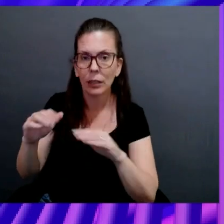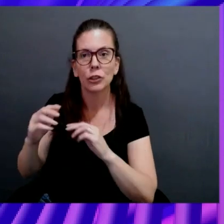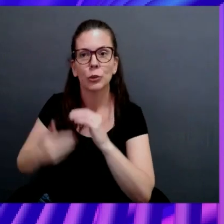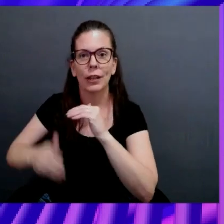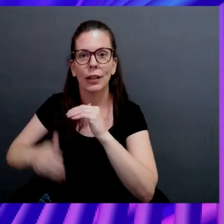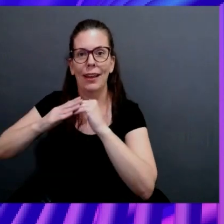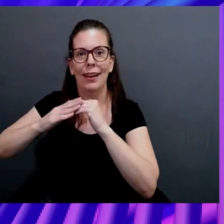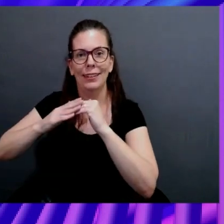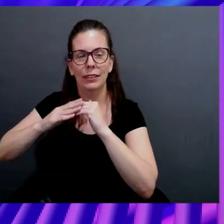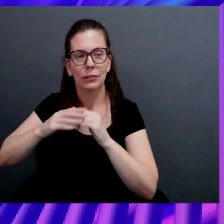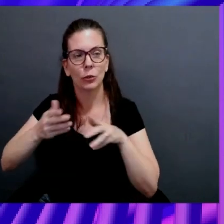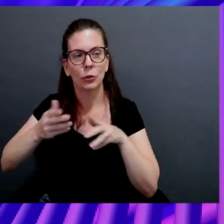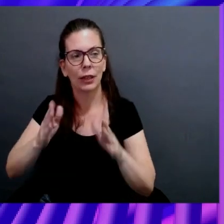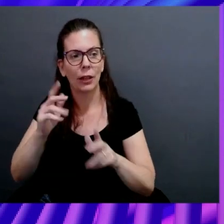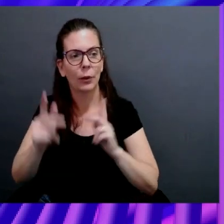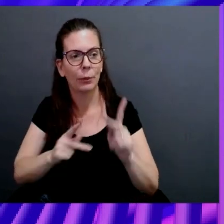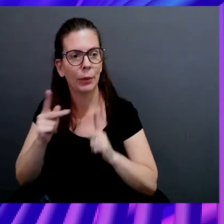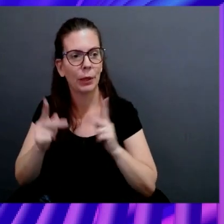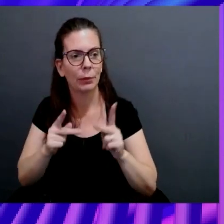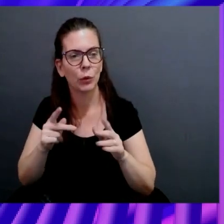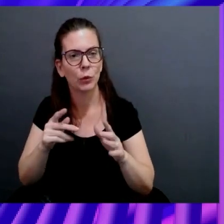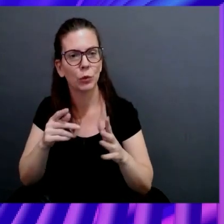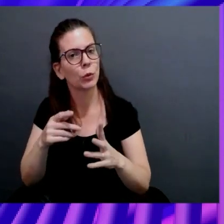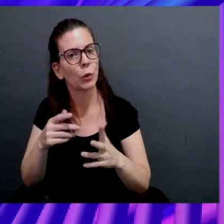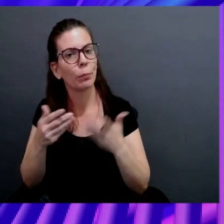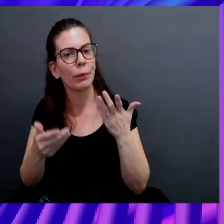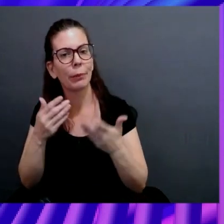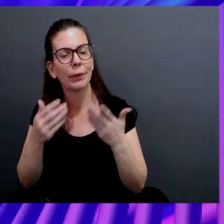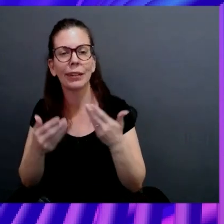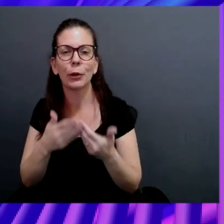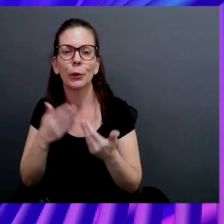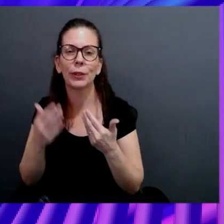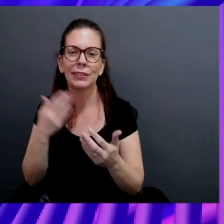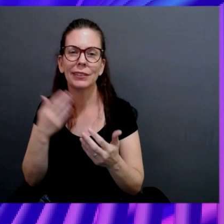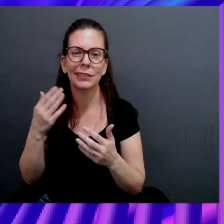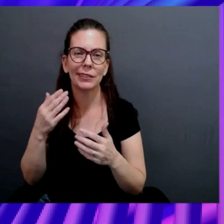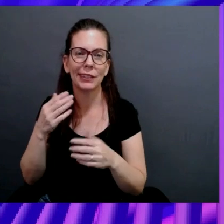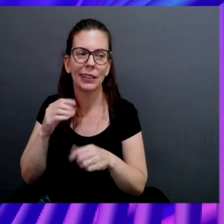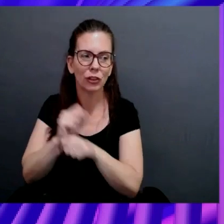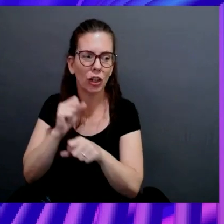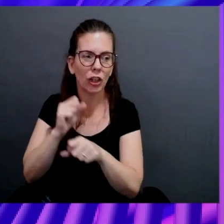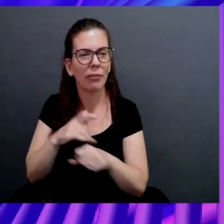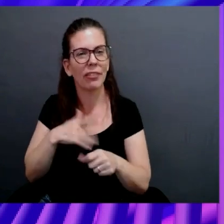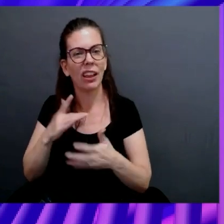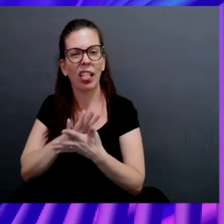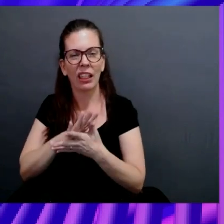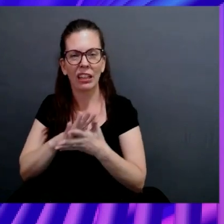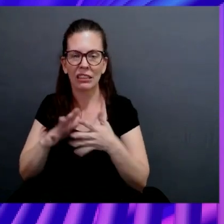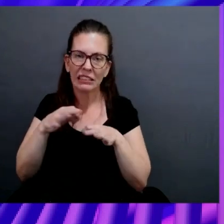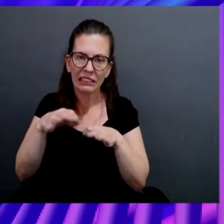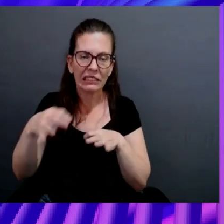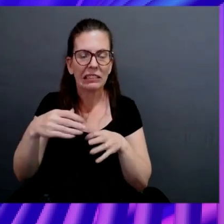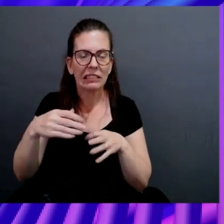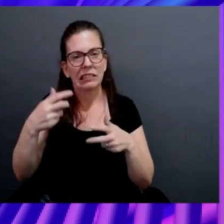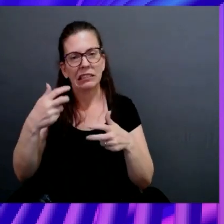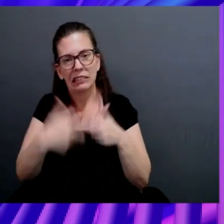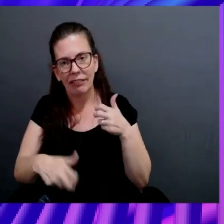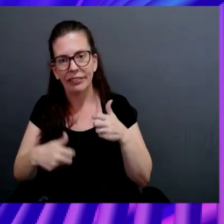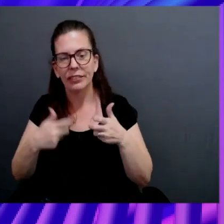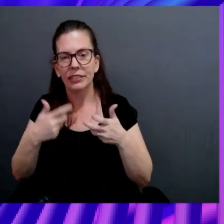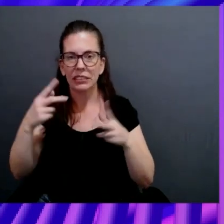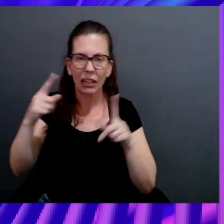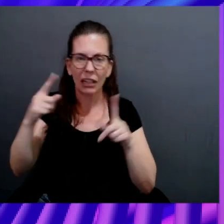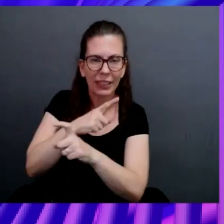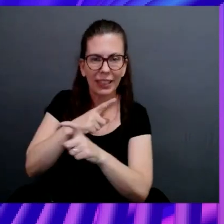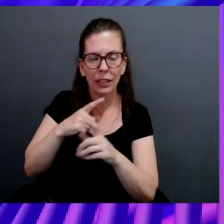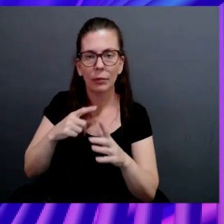to, you know, what might have been an ETL job that feels friction filled and heavy. And instead, you're also able